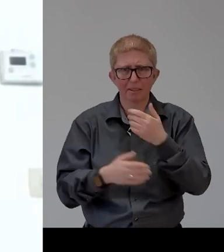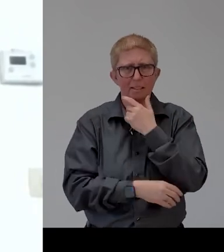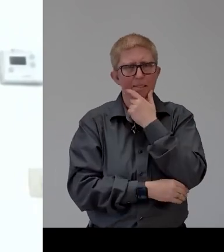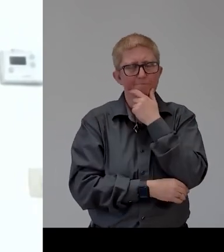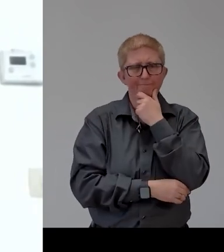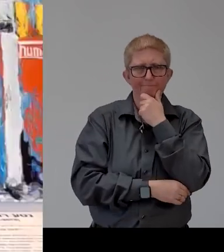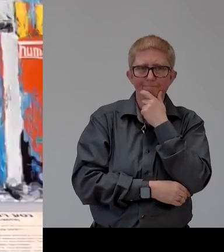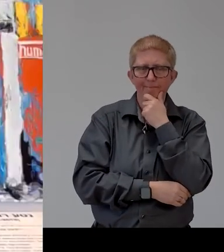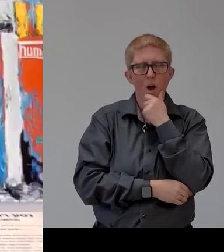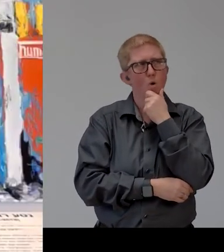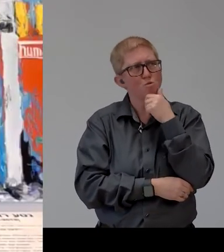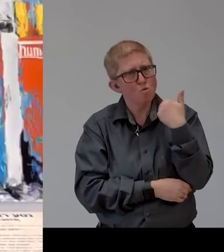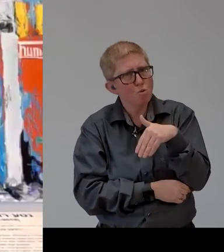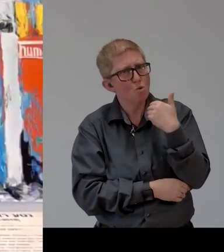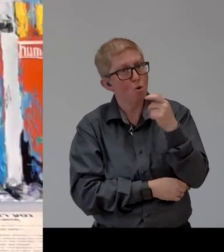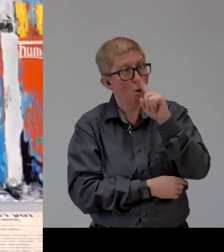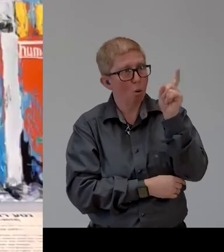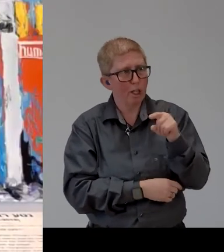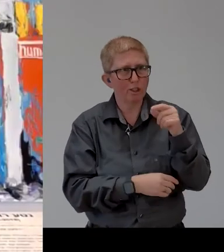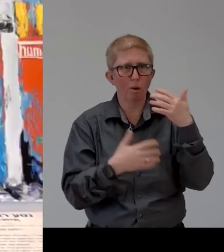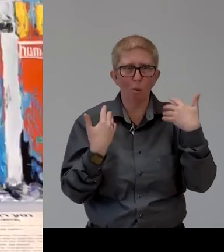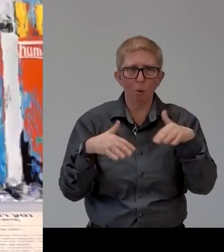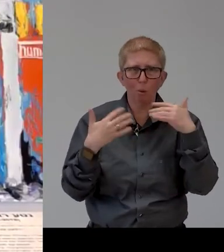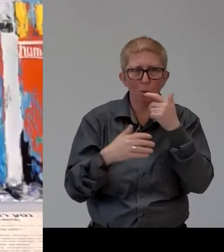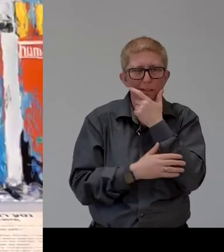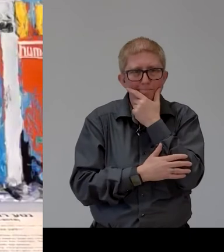um to be a person with a visible disability or not